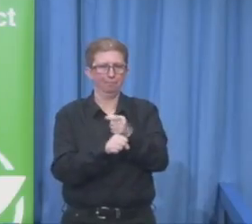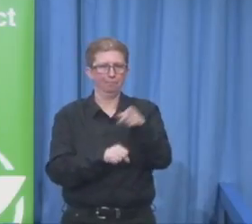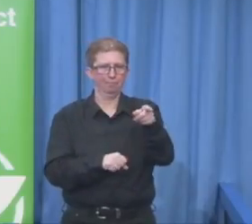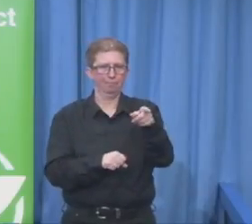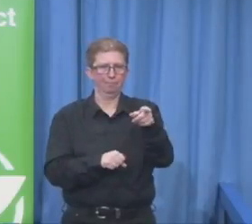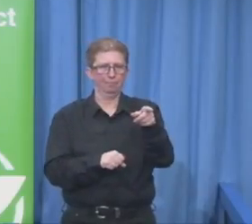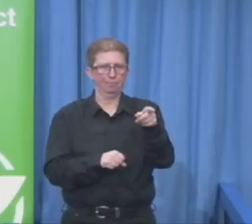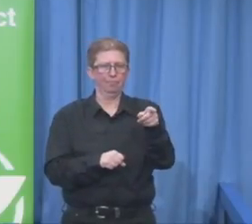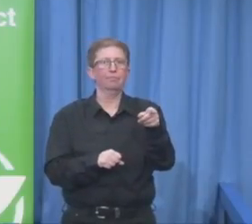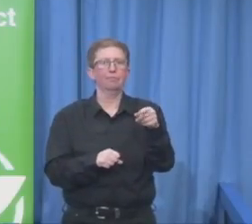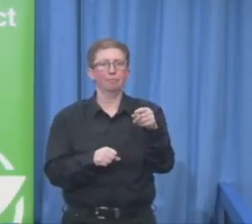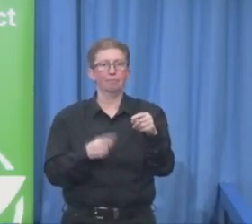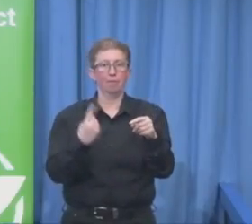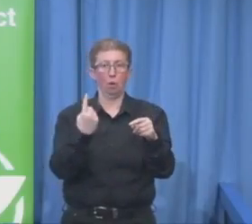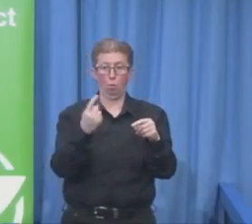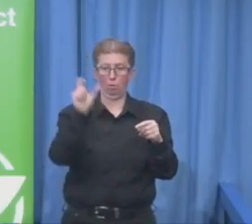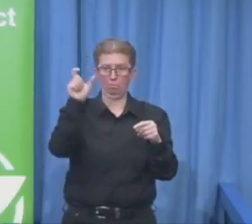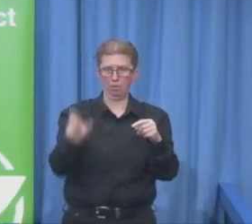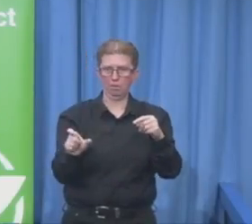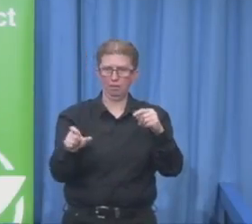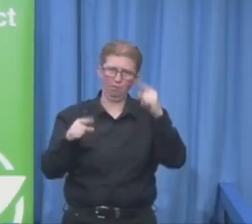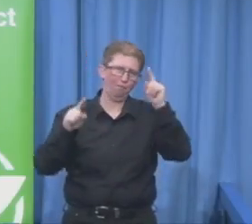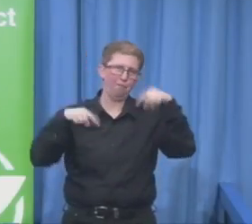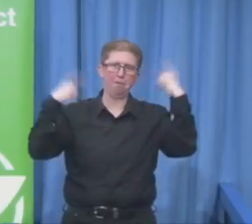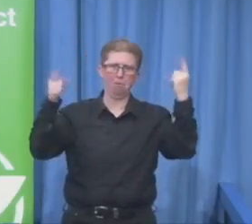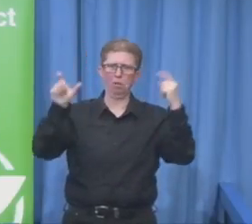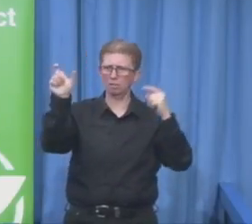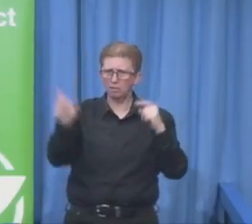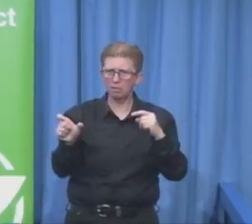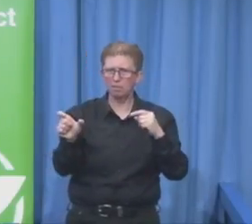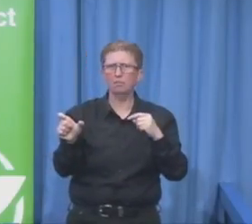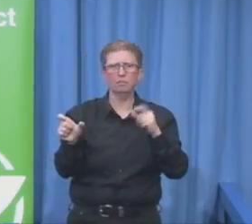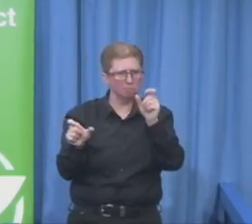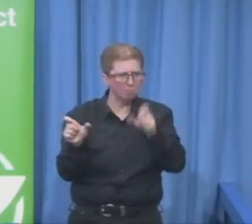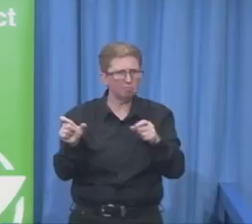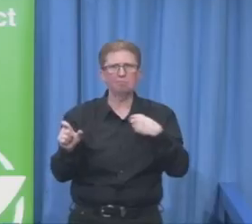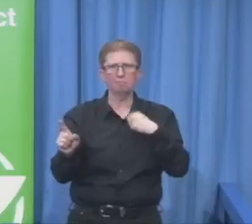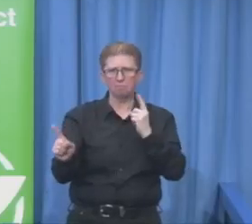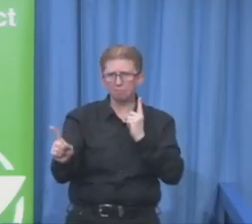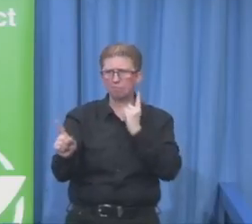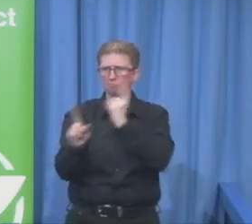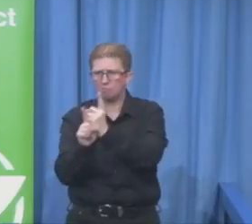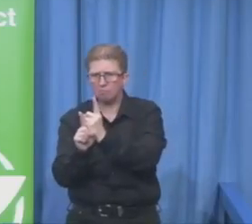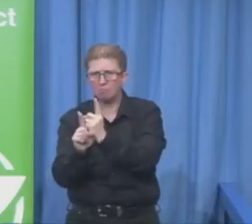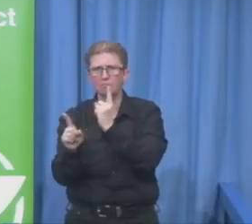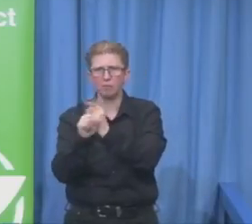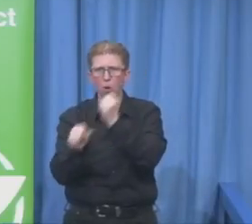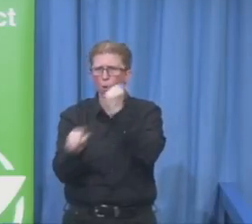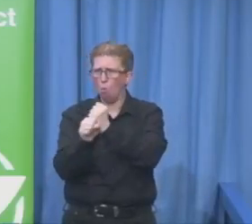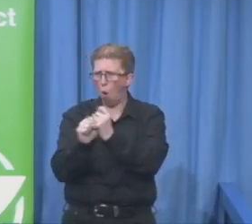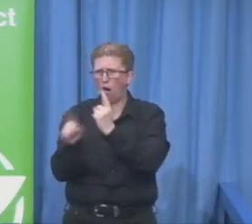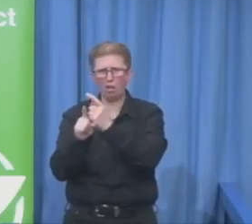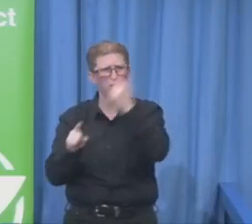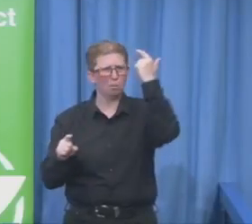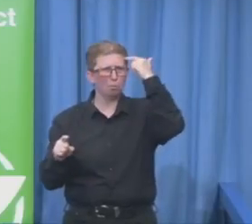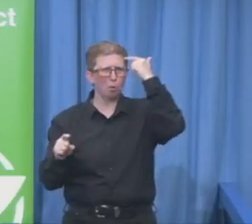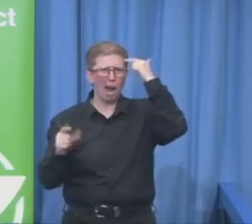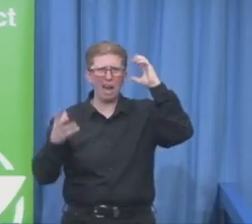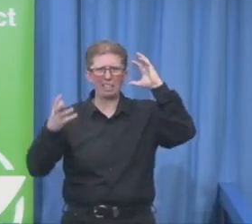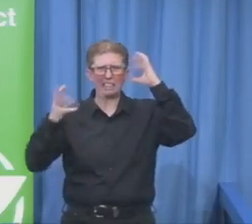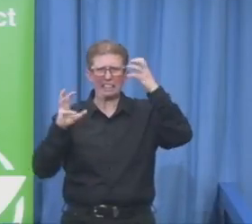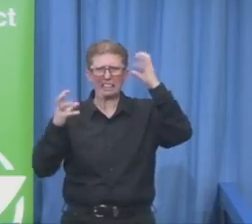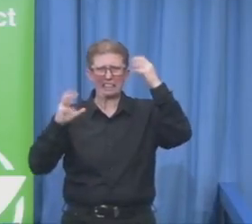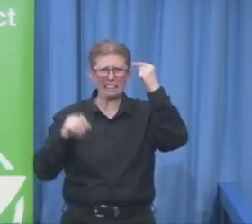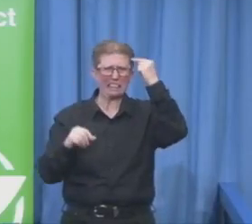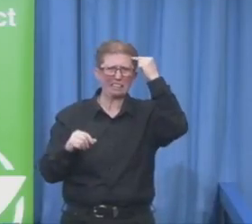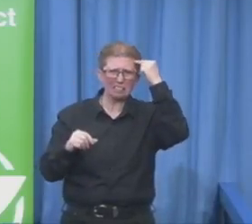touch then with persons and wanted to go on with my neuroscience research in this population.